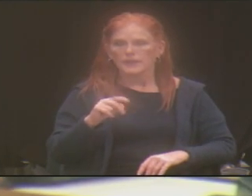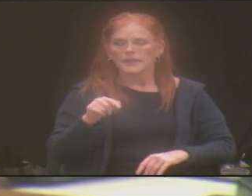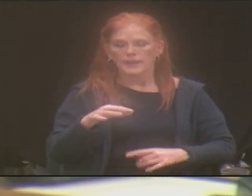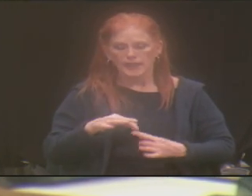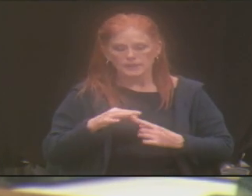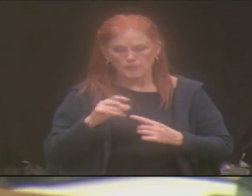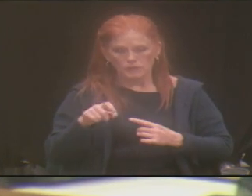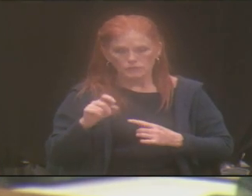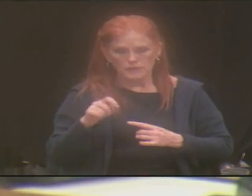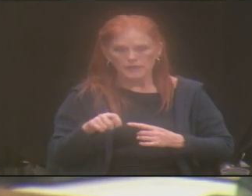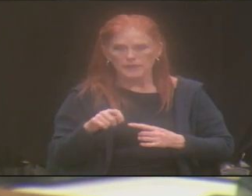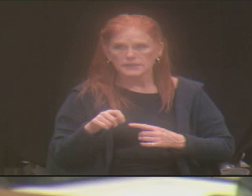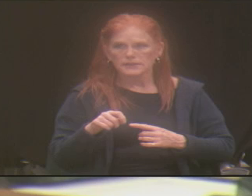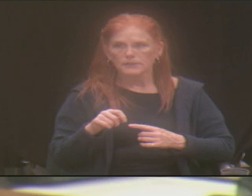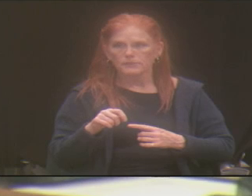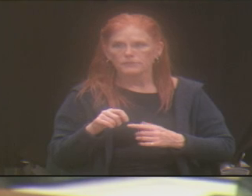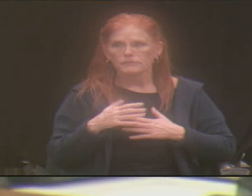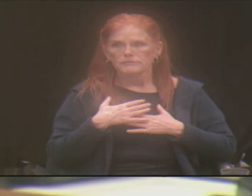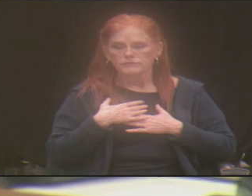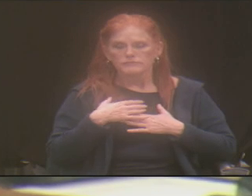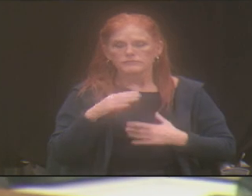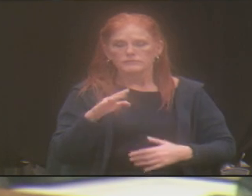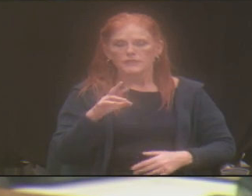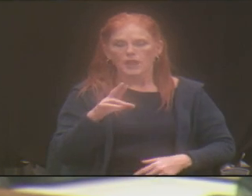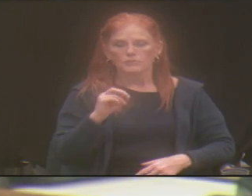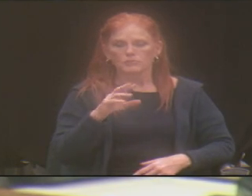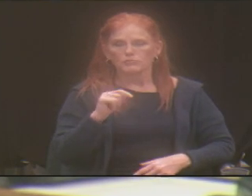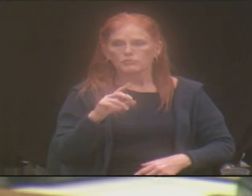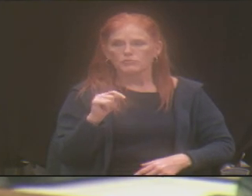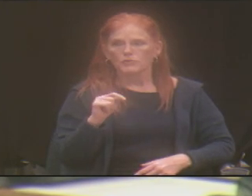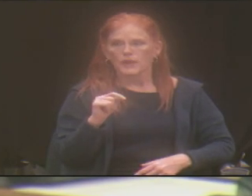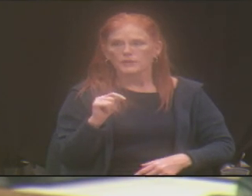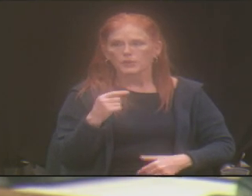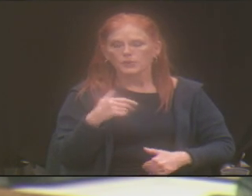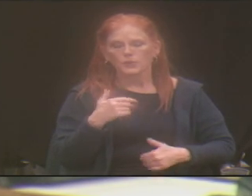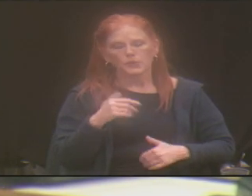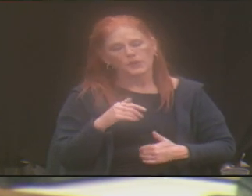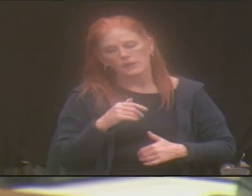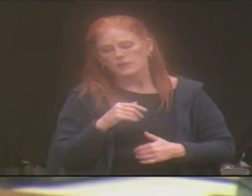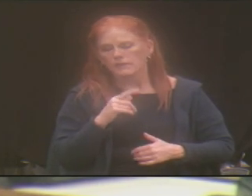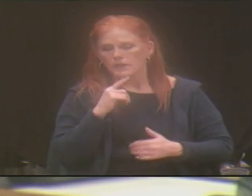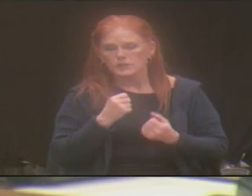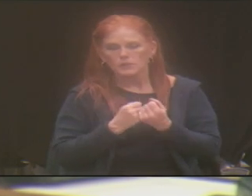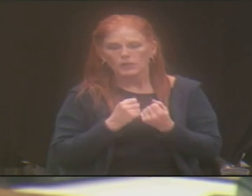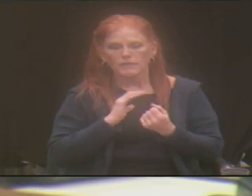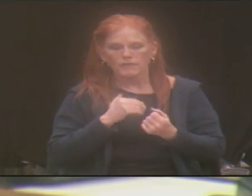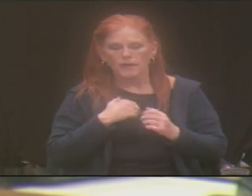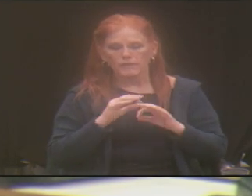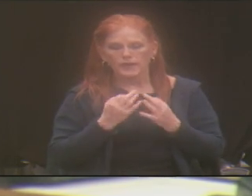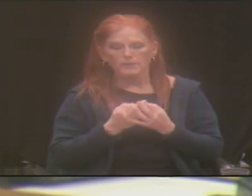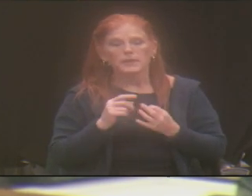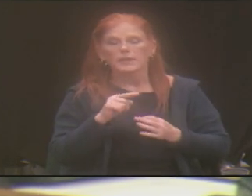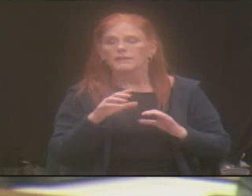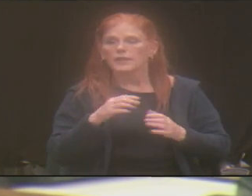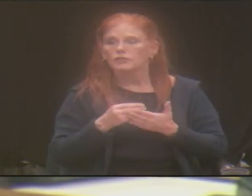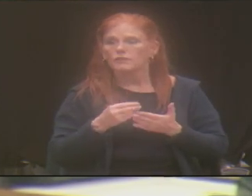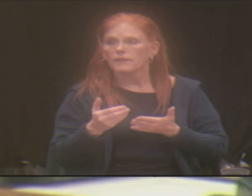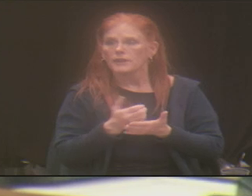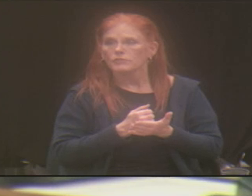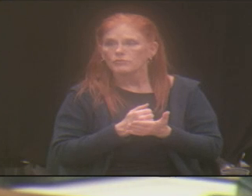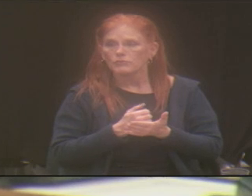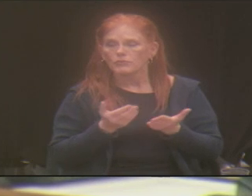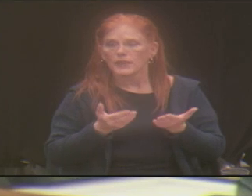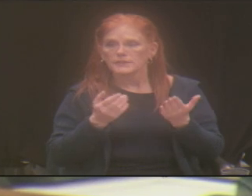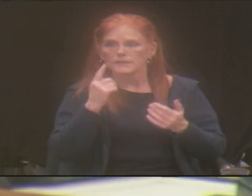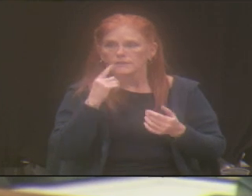special needs. Brett is very good friends of our family. And so they do fundraising and one of the things they do is